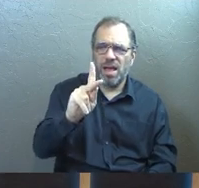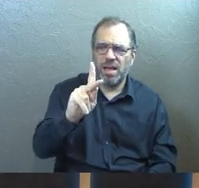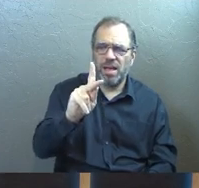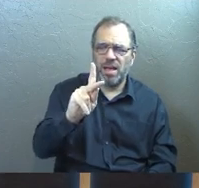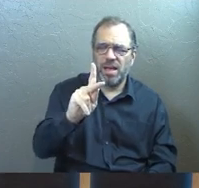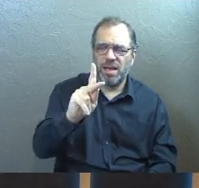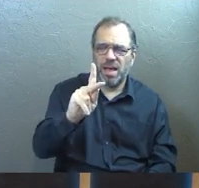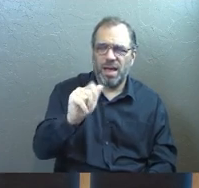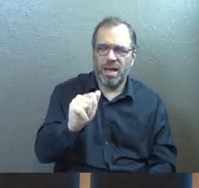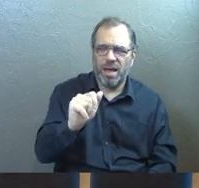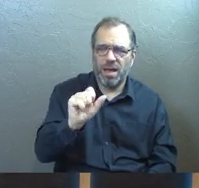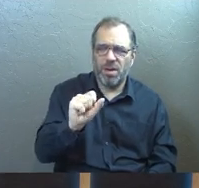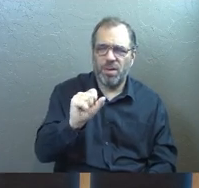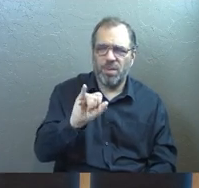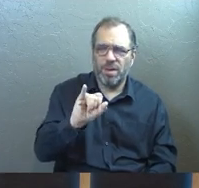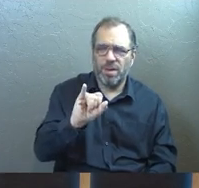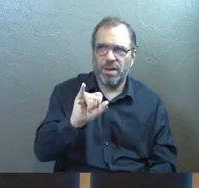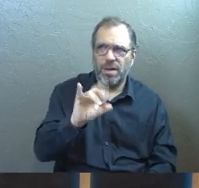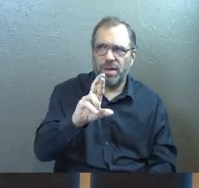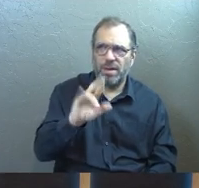something like that. Anyway.